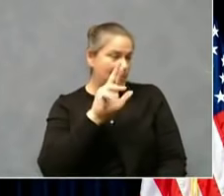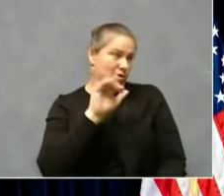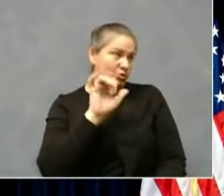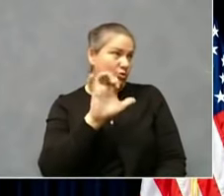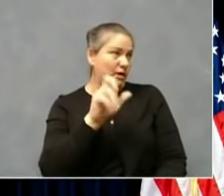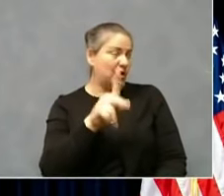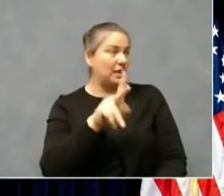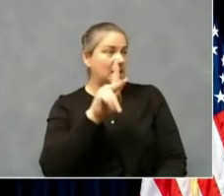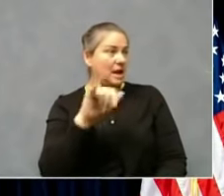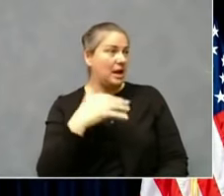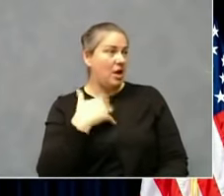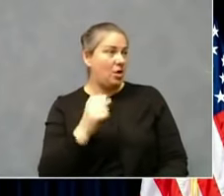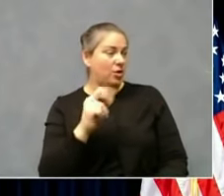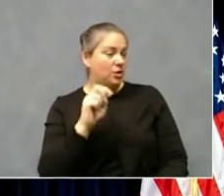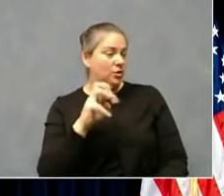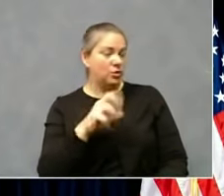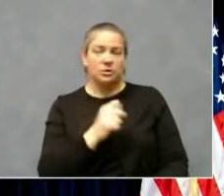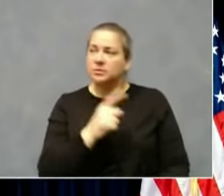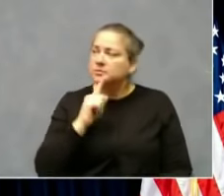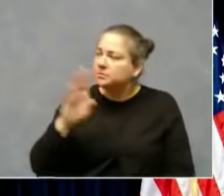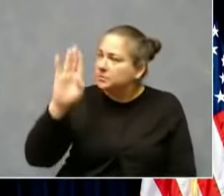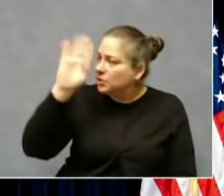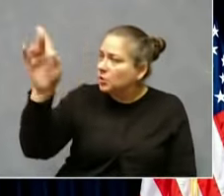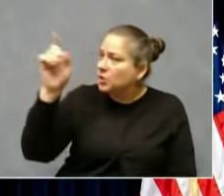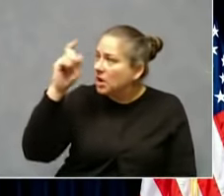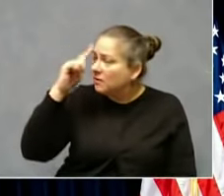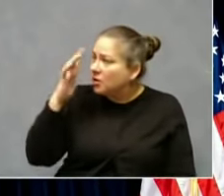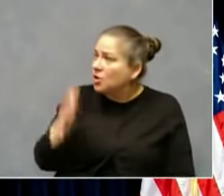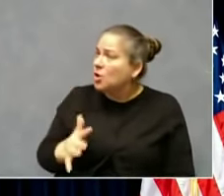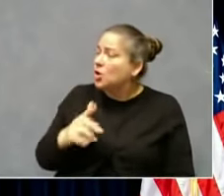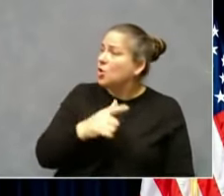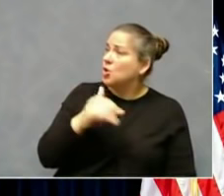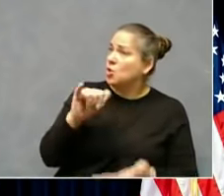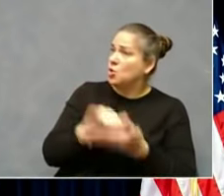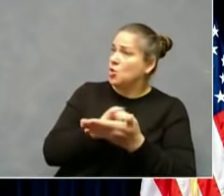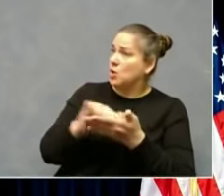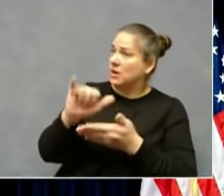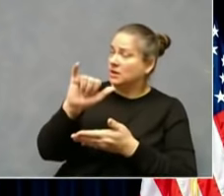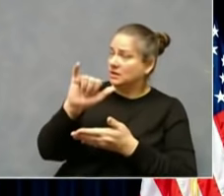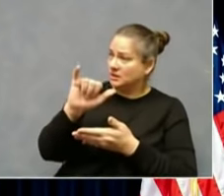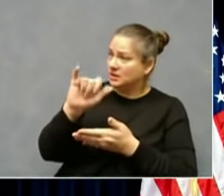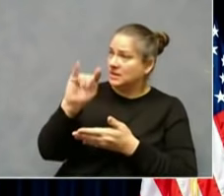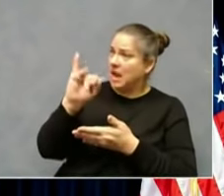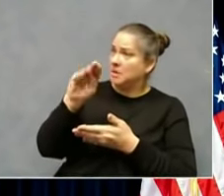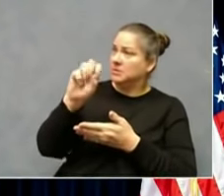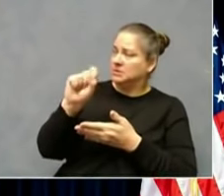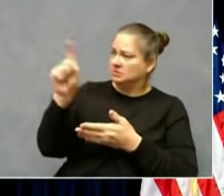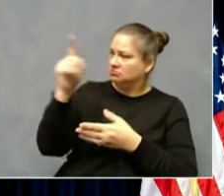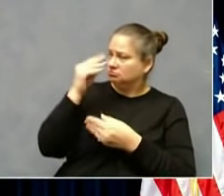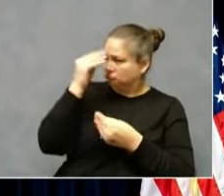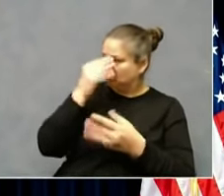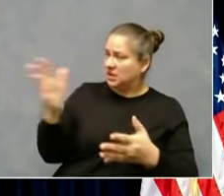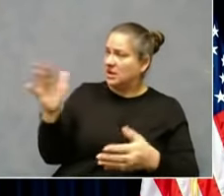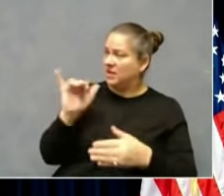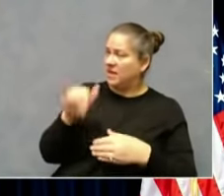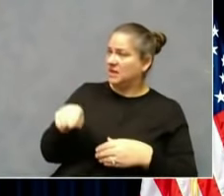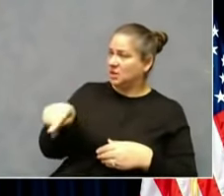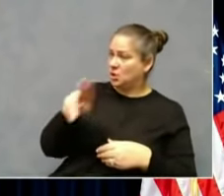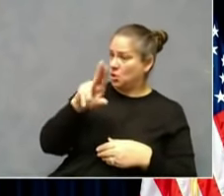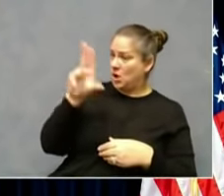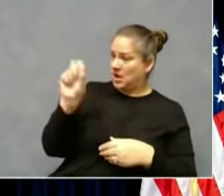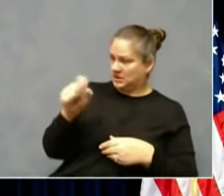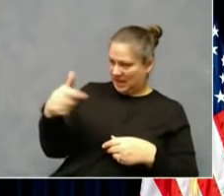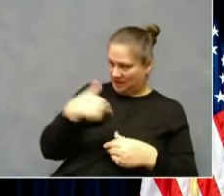Hello, Governor. The New York Times is reporting that the United States has enough ventilators to go around, but not enough